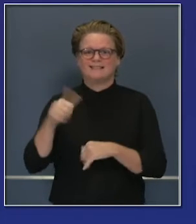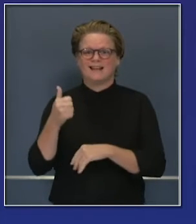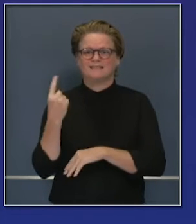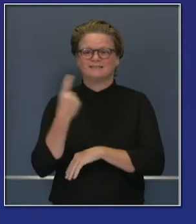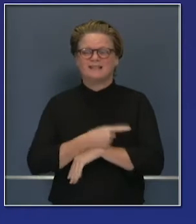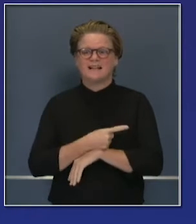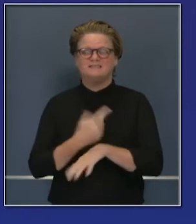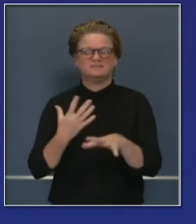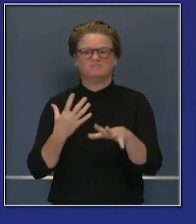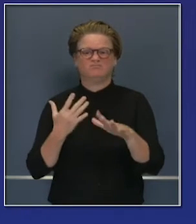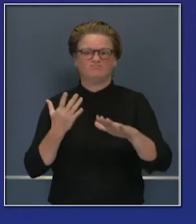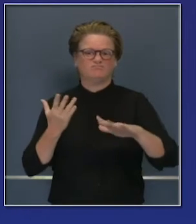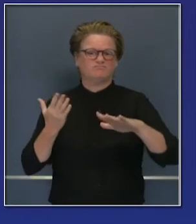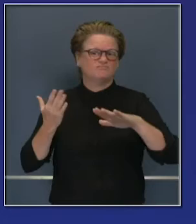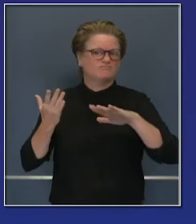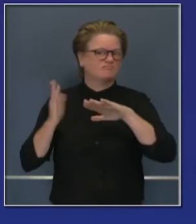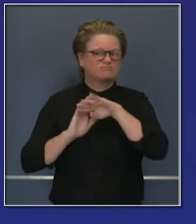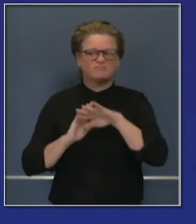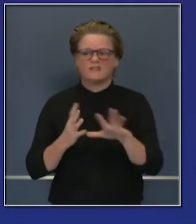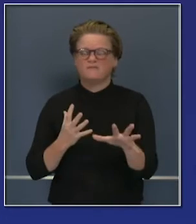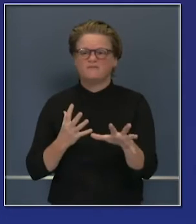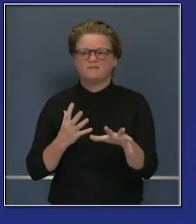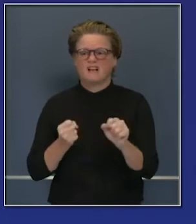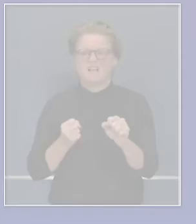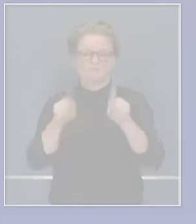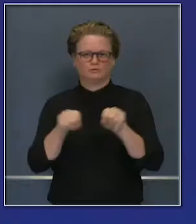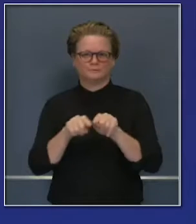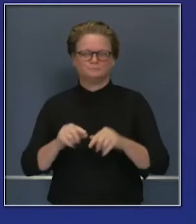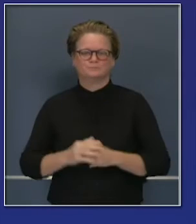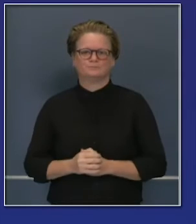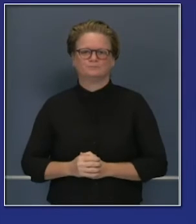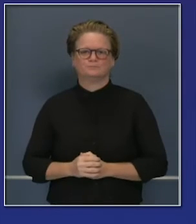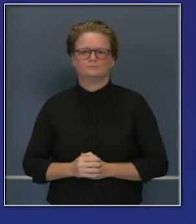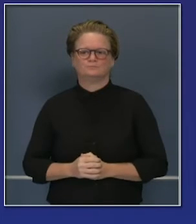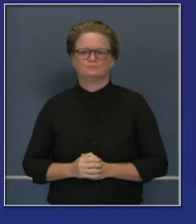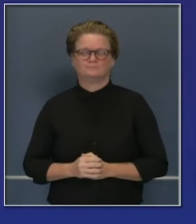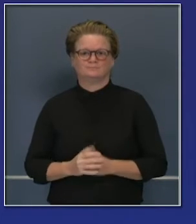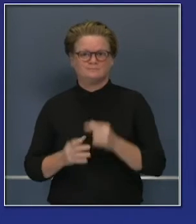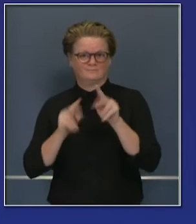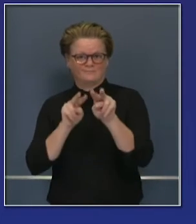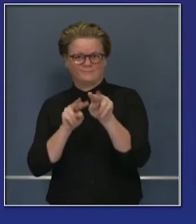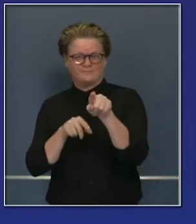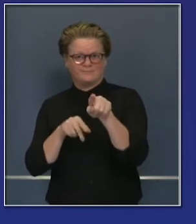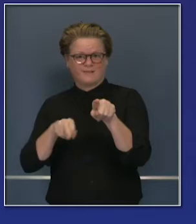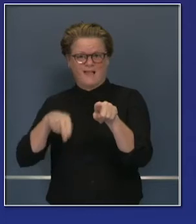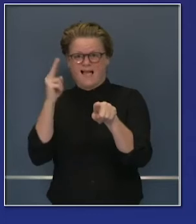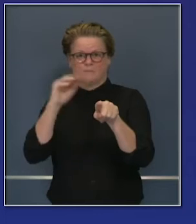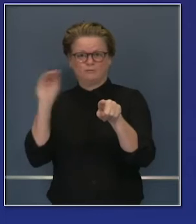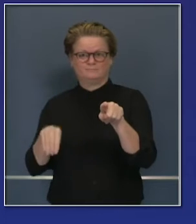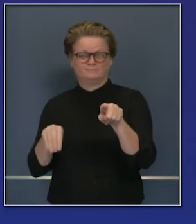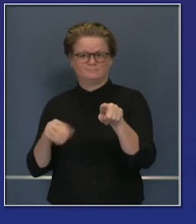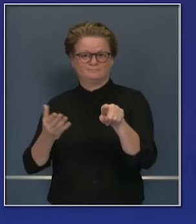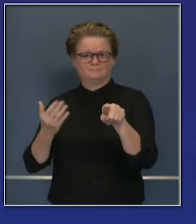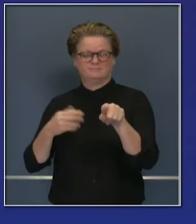California has seen since the beginning of this pandemic. The highest rate increase that we have experienced